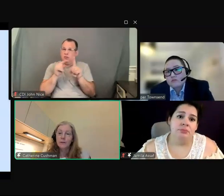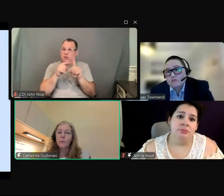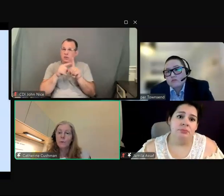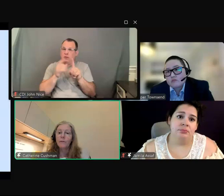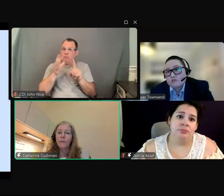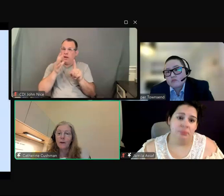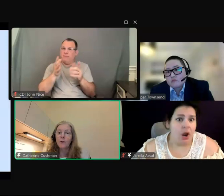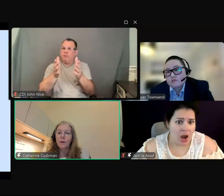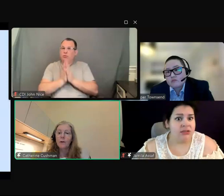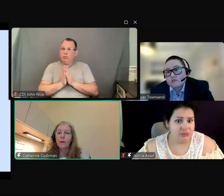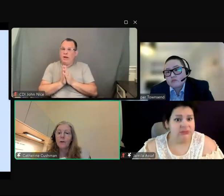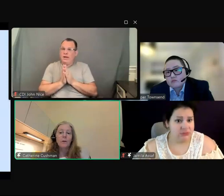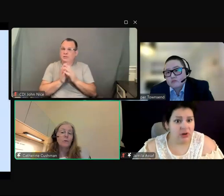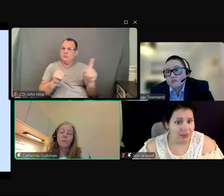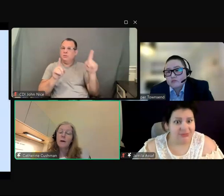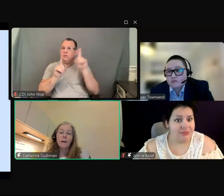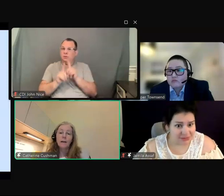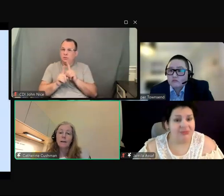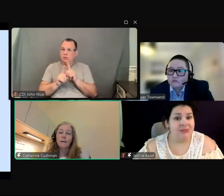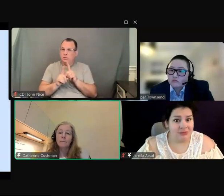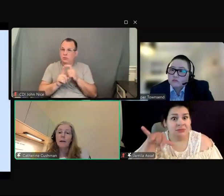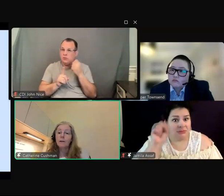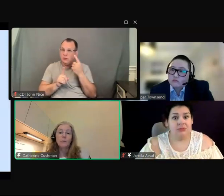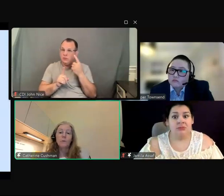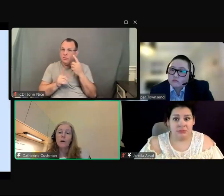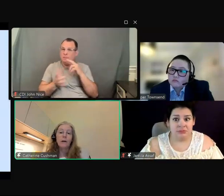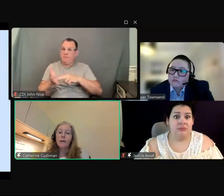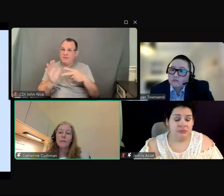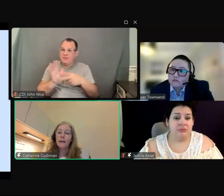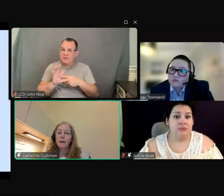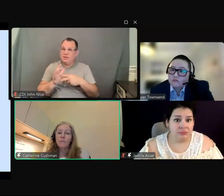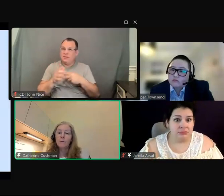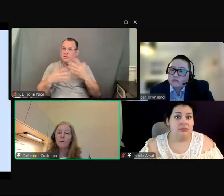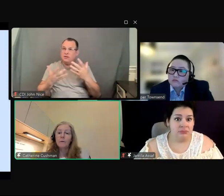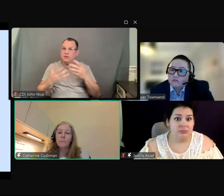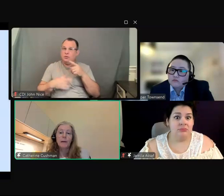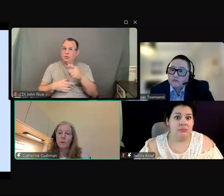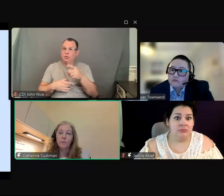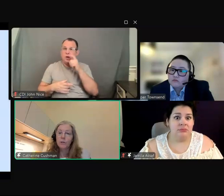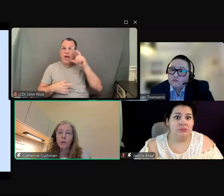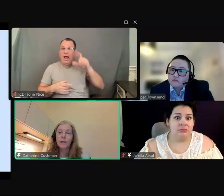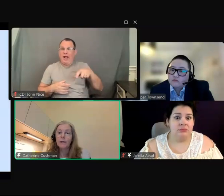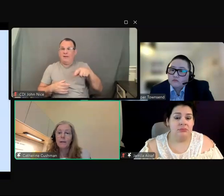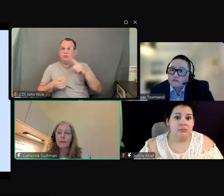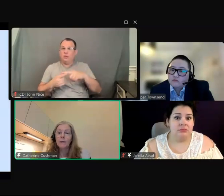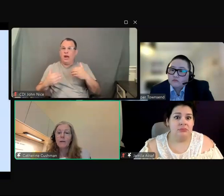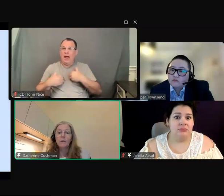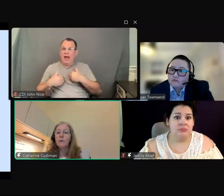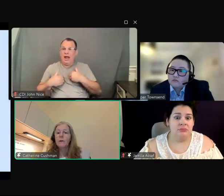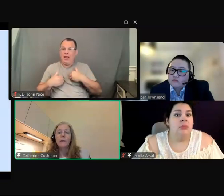that you're there. You do not, right, you do not have to have power of attorney.